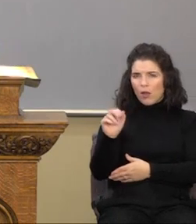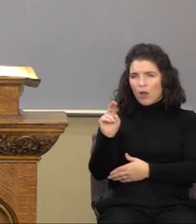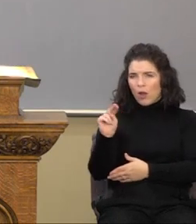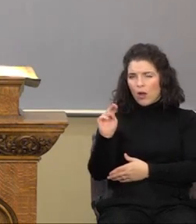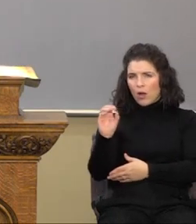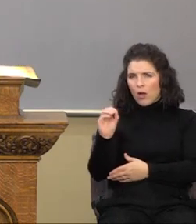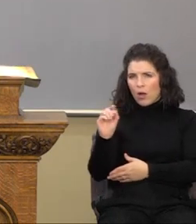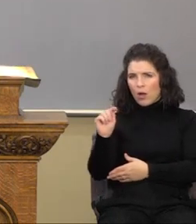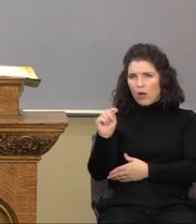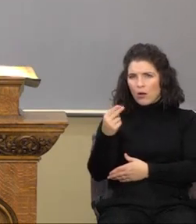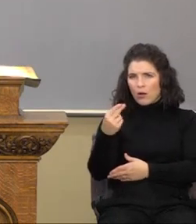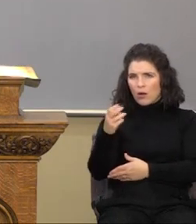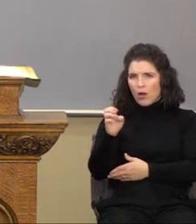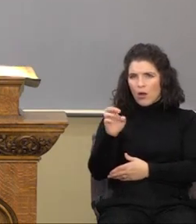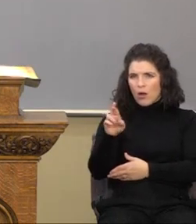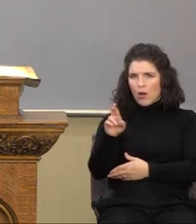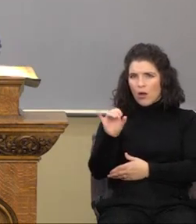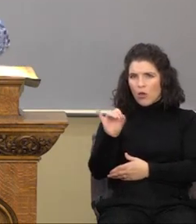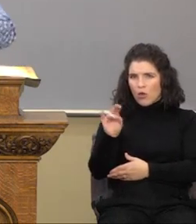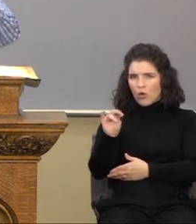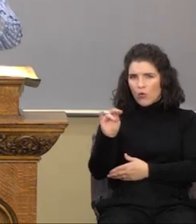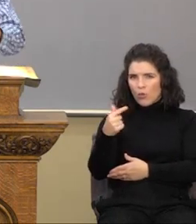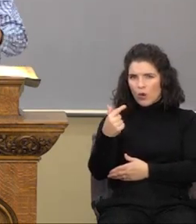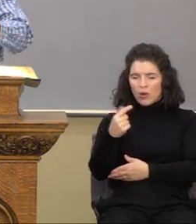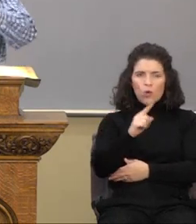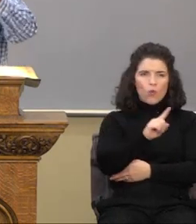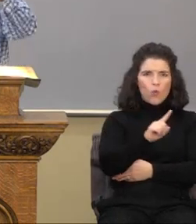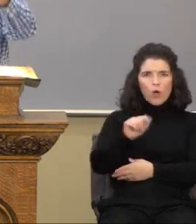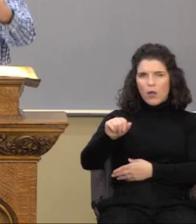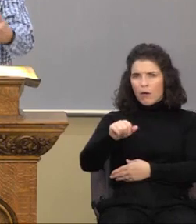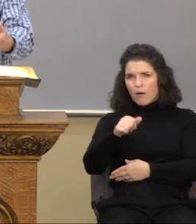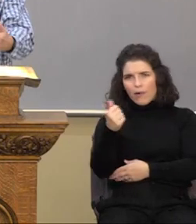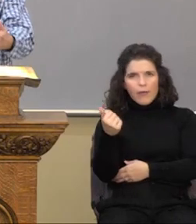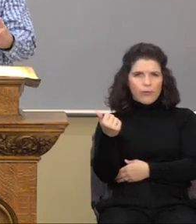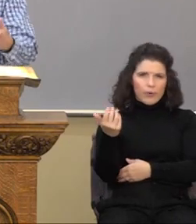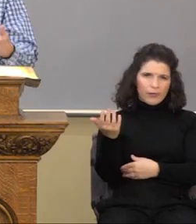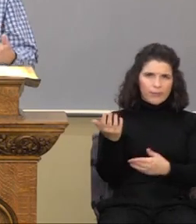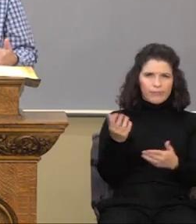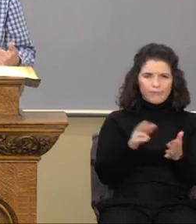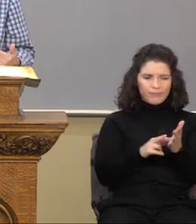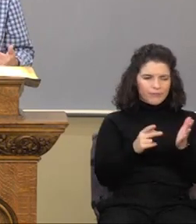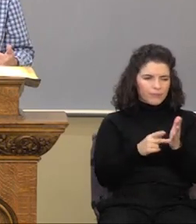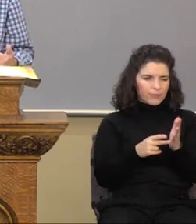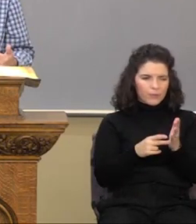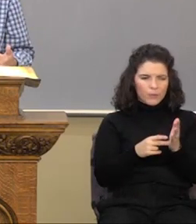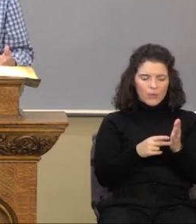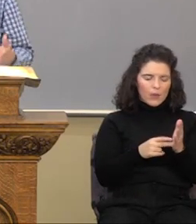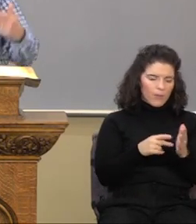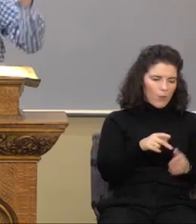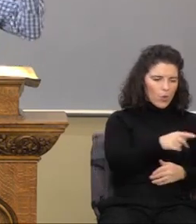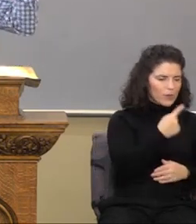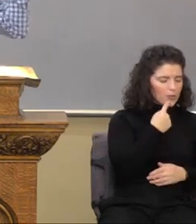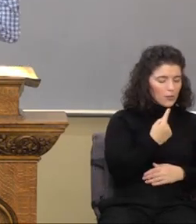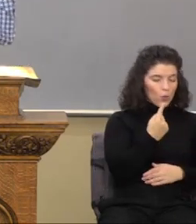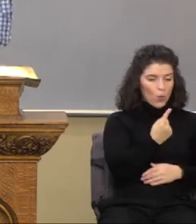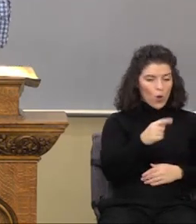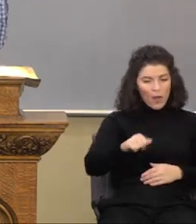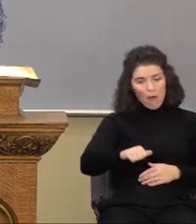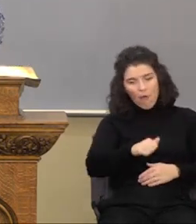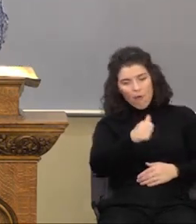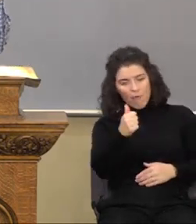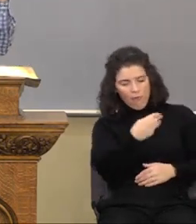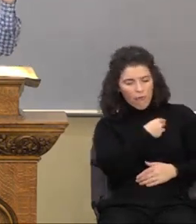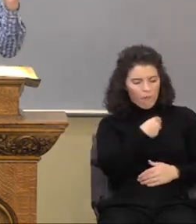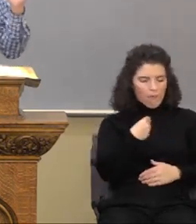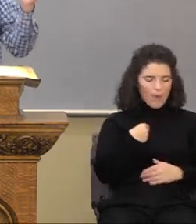Paul exhorts the church, the body of Christ to one another, all the members of the body of Christ. That's why we're